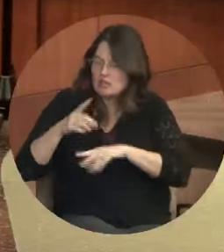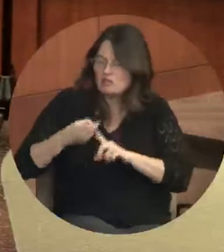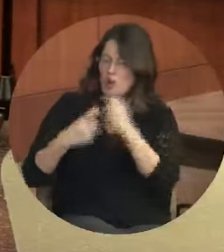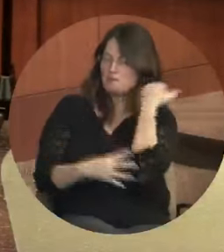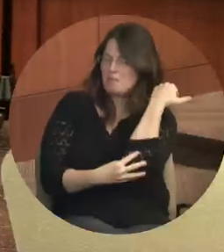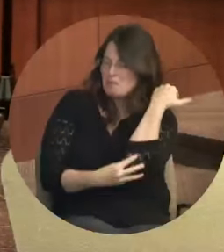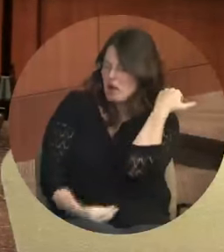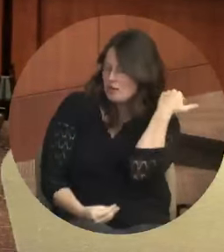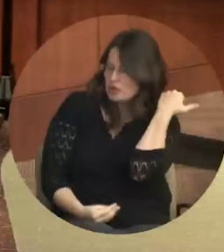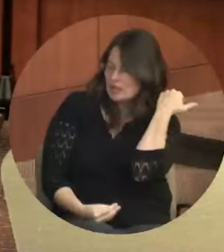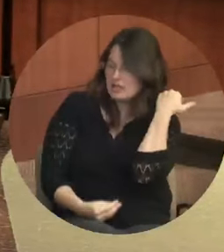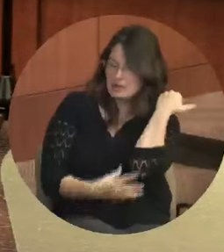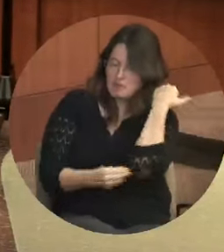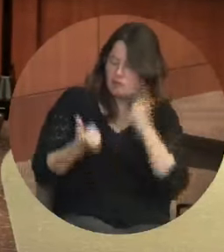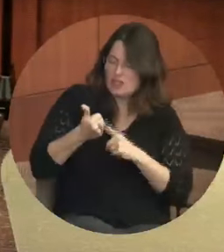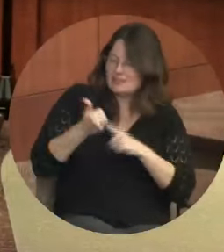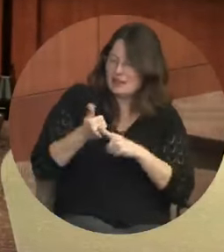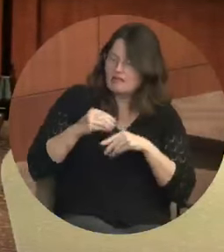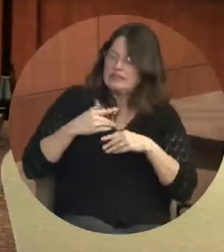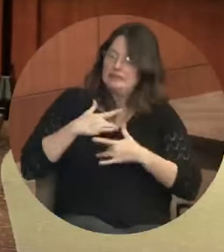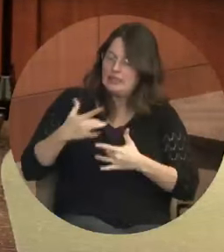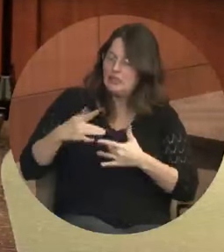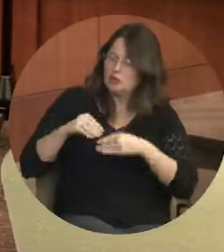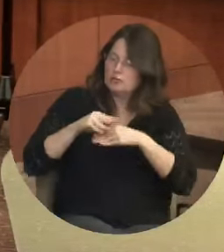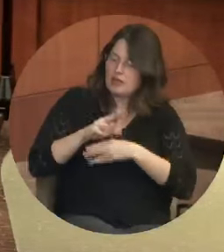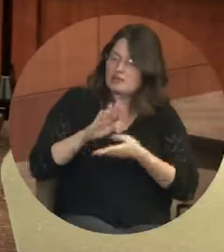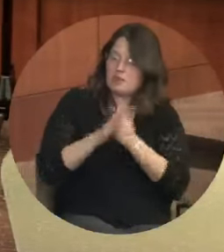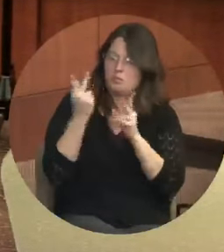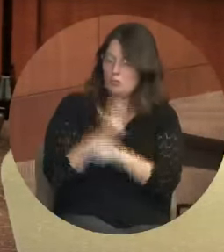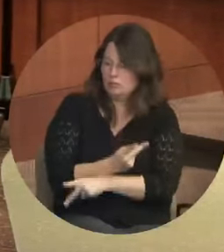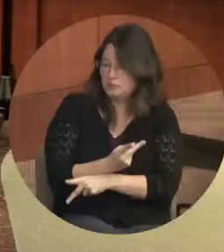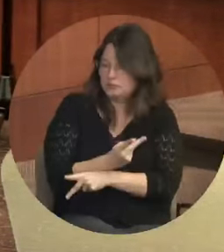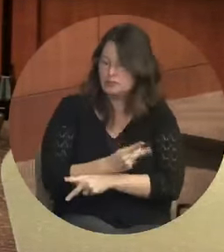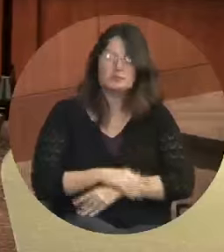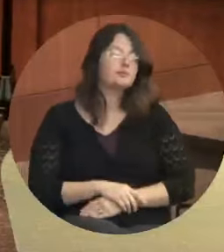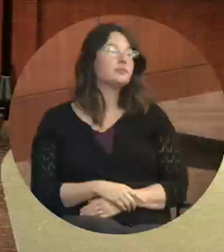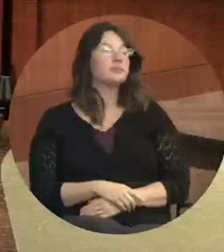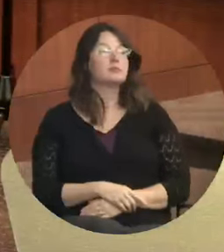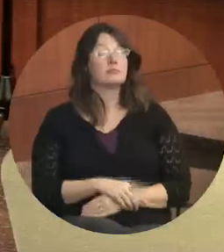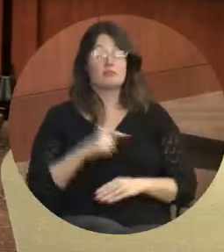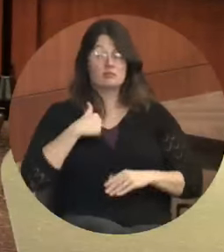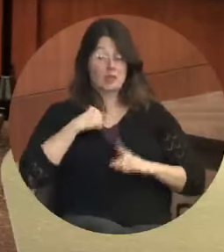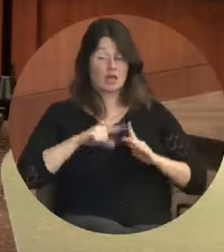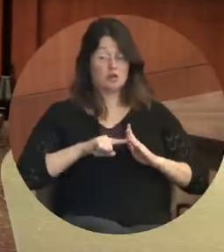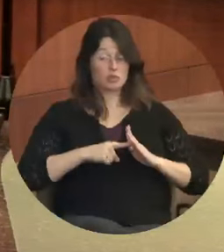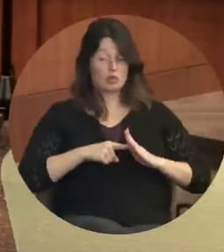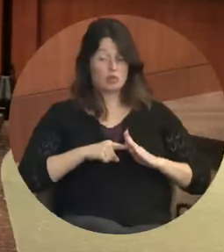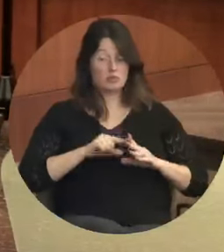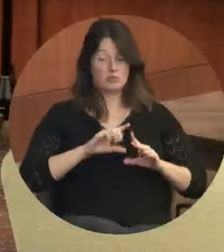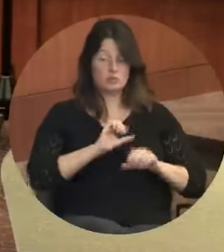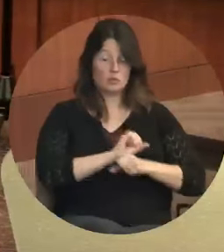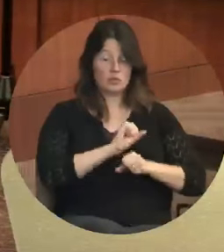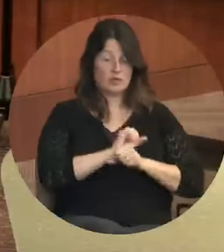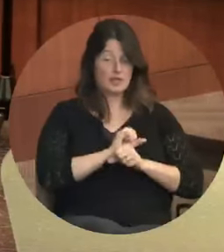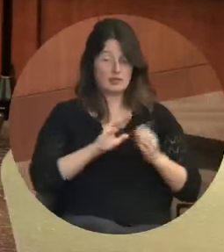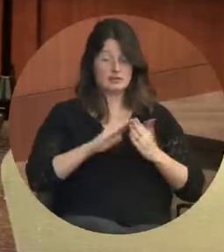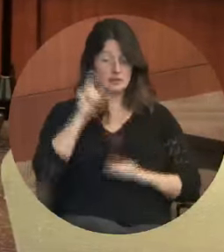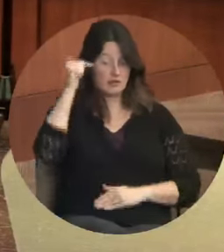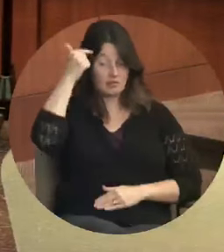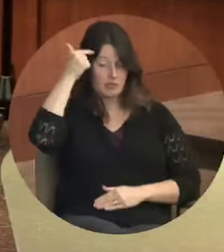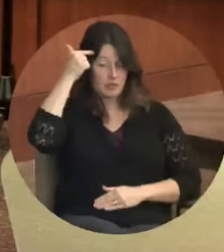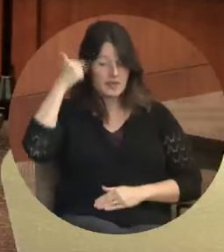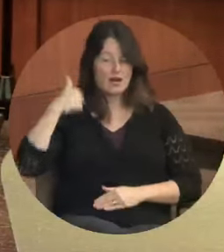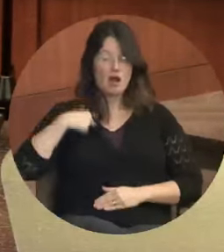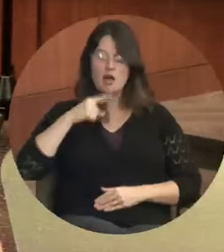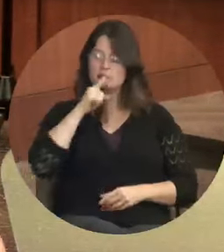poverty exacerbates. So when I started working in city government, I took an oath to abide